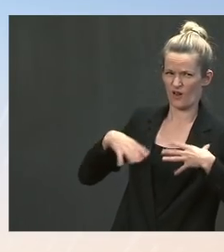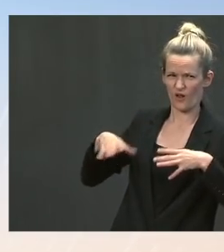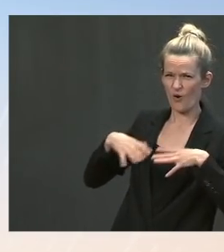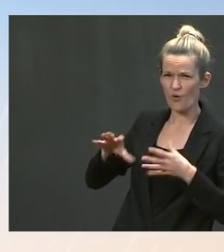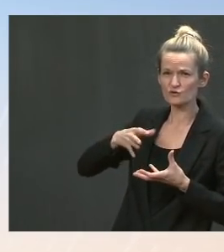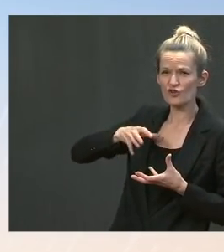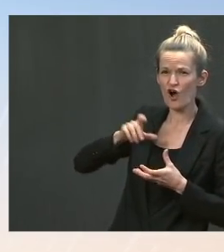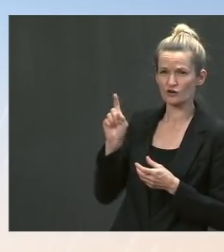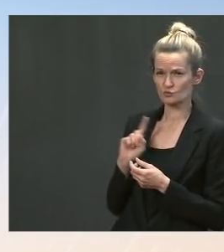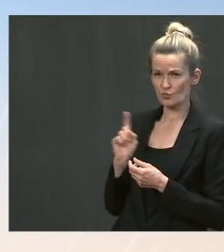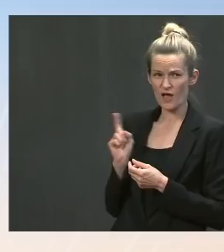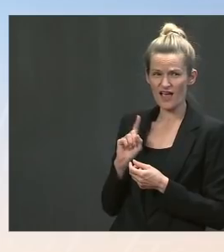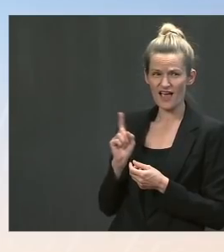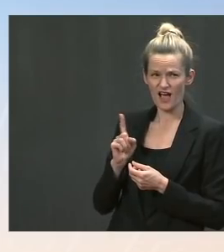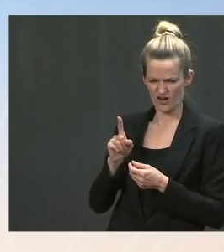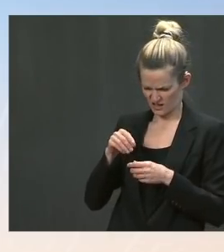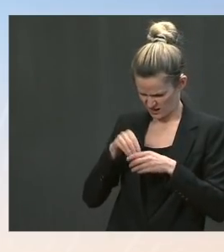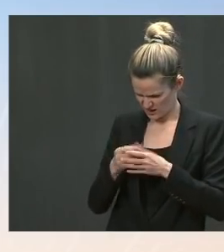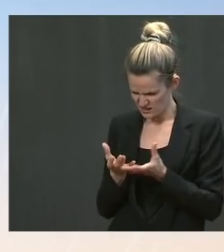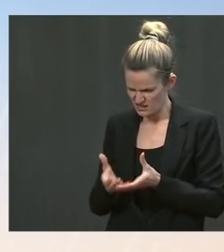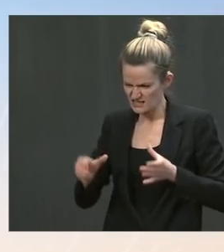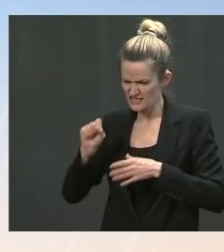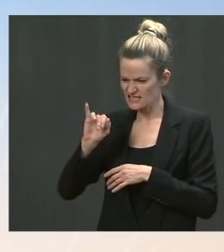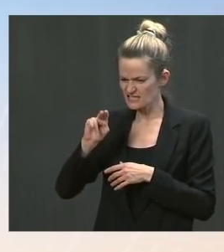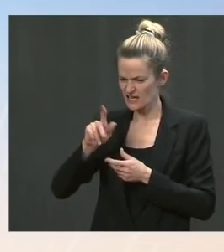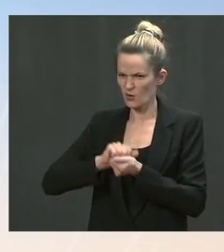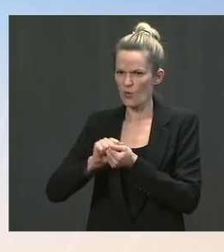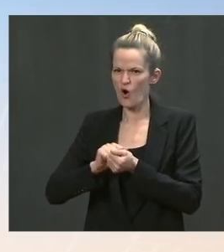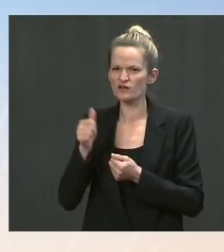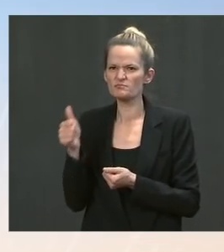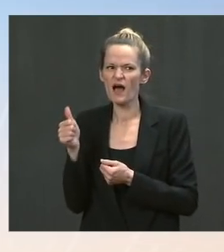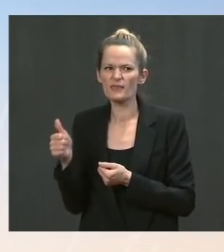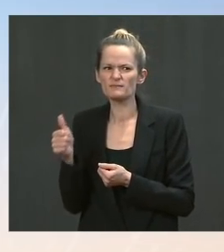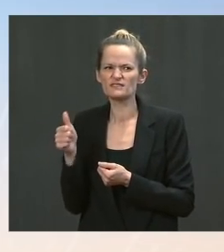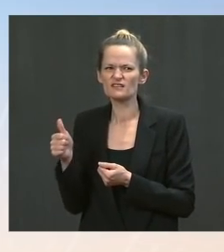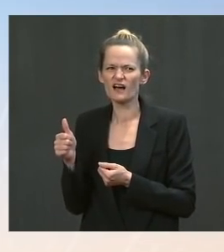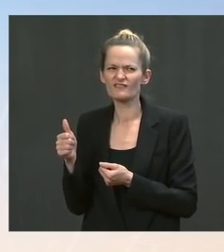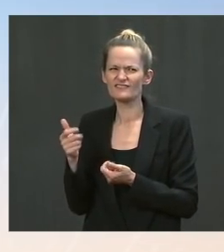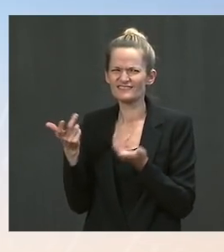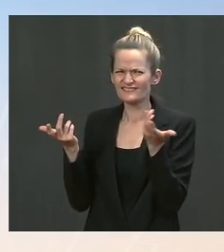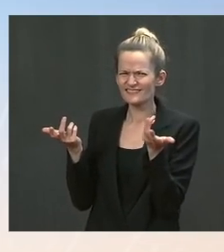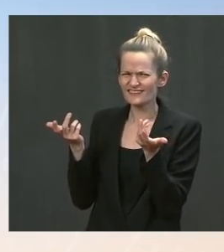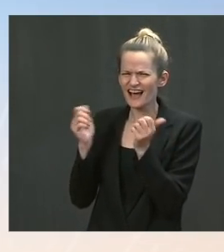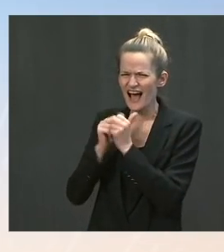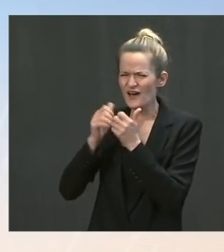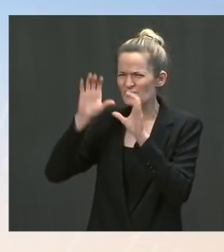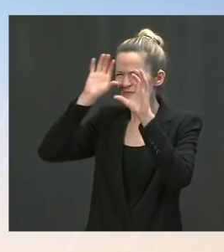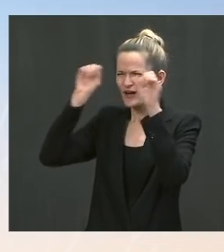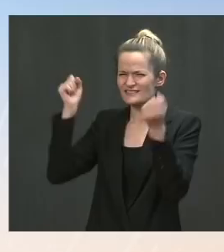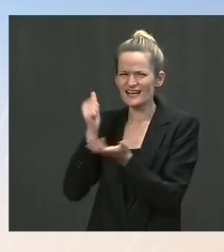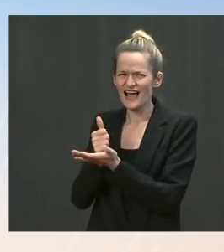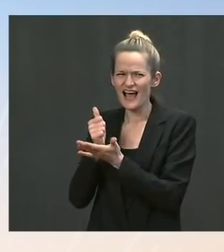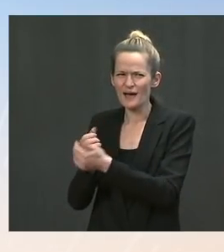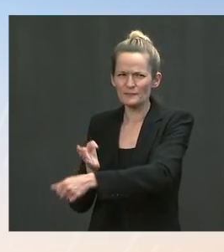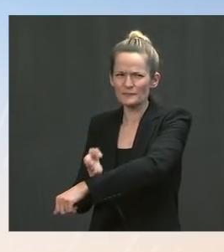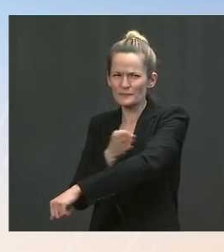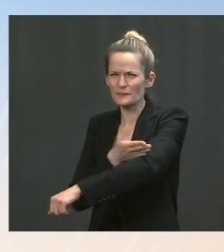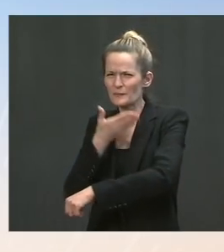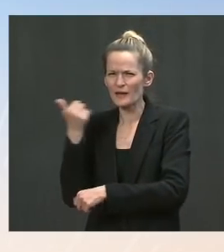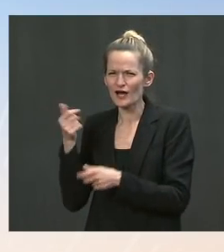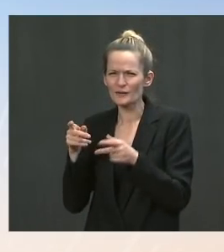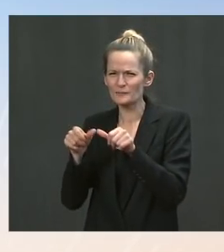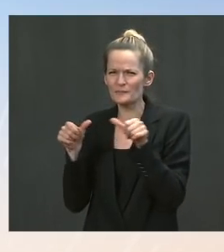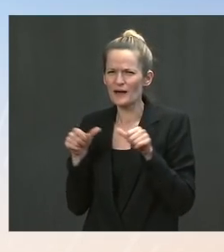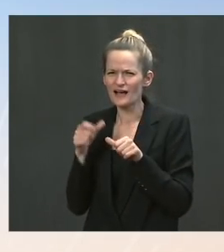open new shelters, improve conditions? Ms. I don't know. Are you referring to a specific facility? And I only ask that because there's been an IG review